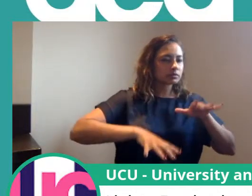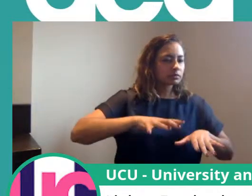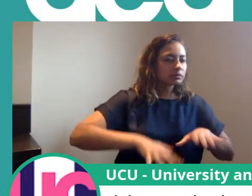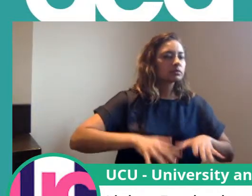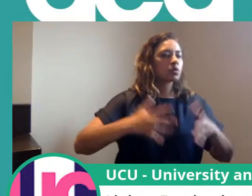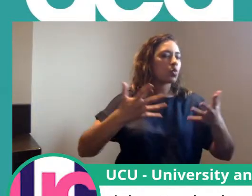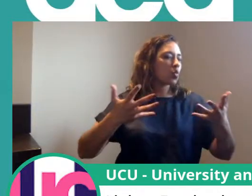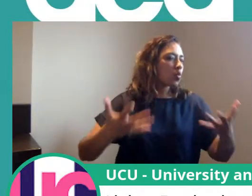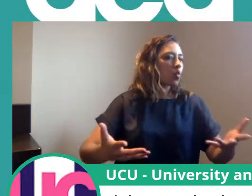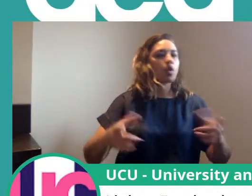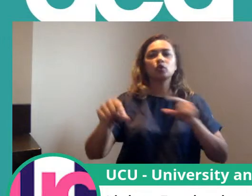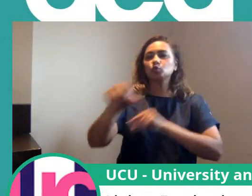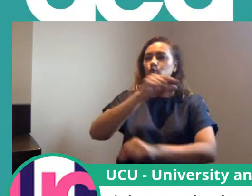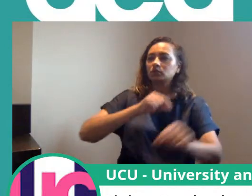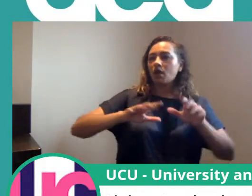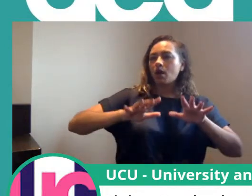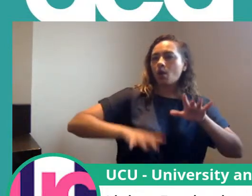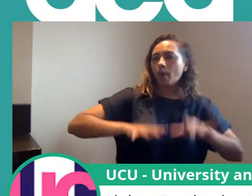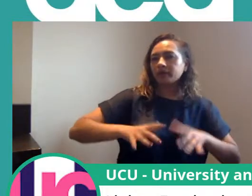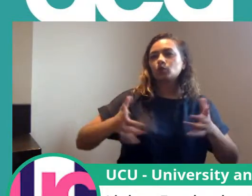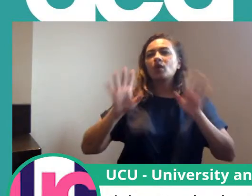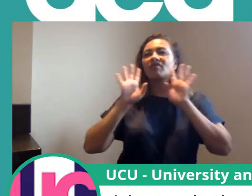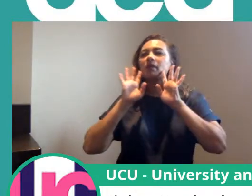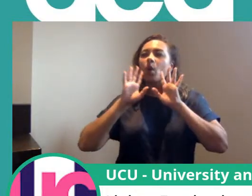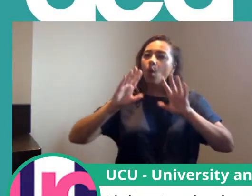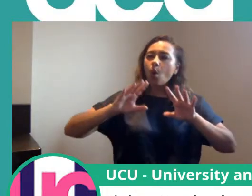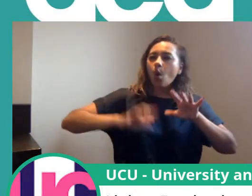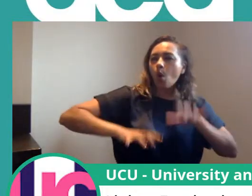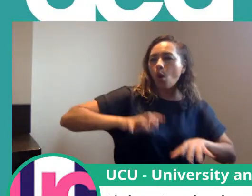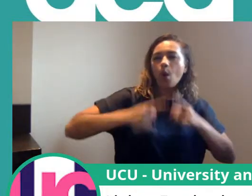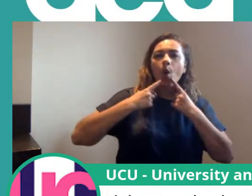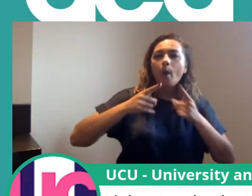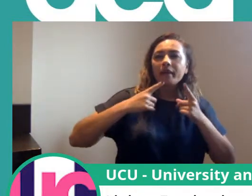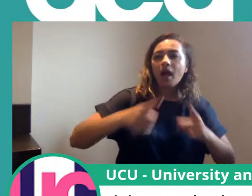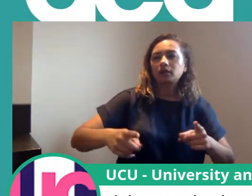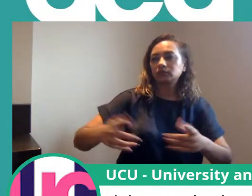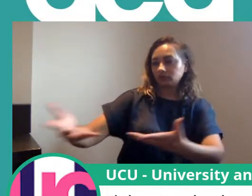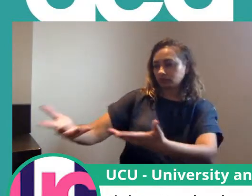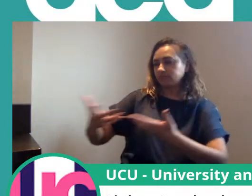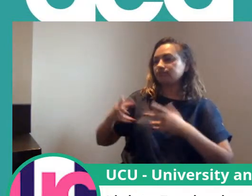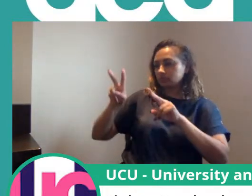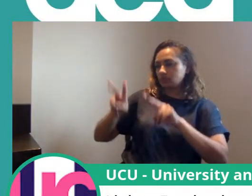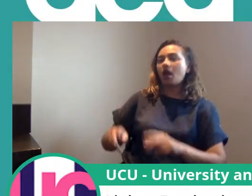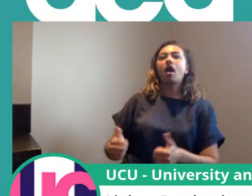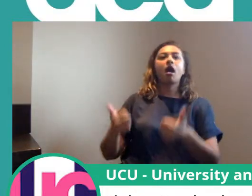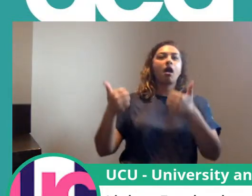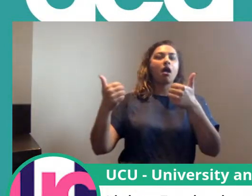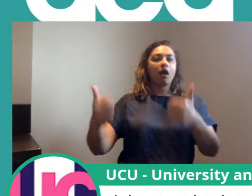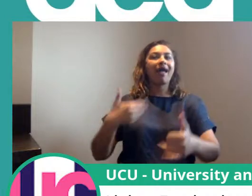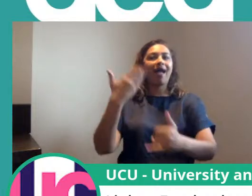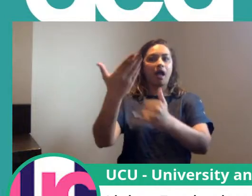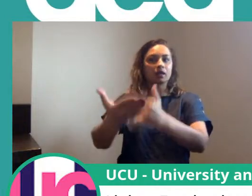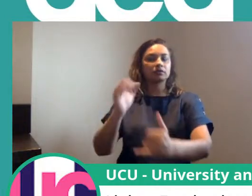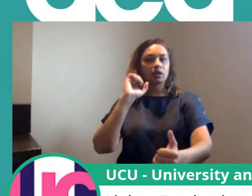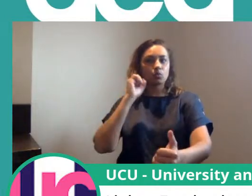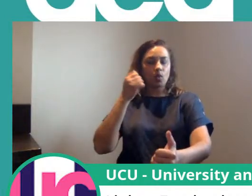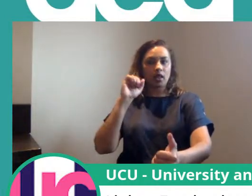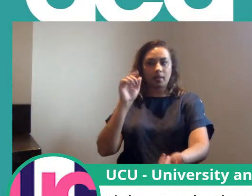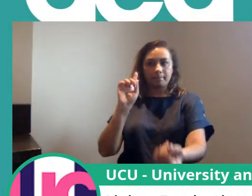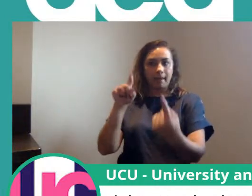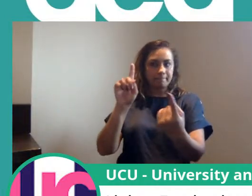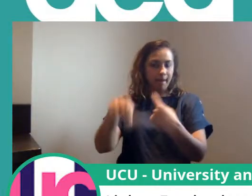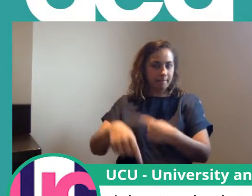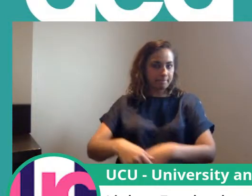or also on Twitter or on Facebook, and they'll all come through to us. And we should be able to have some time at the end to take those